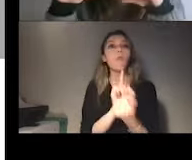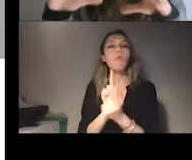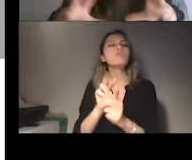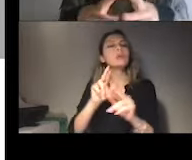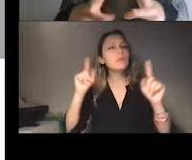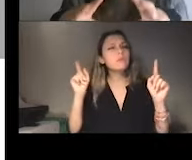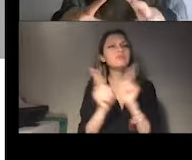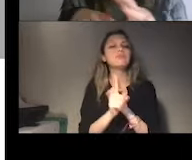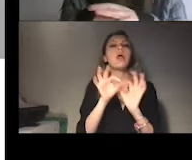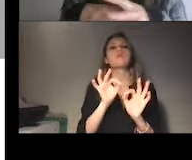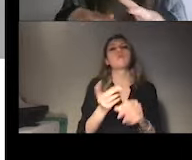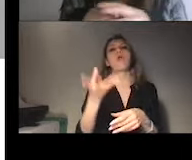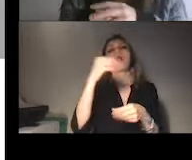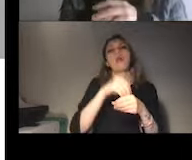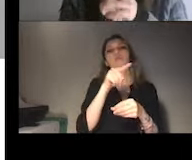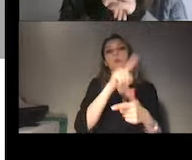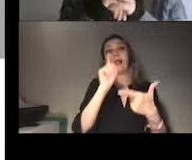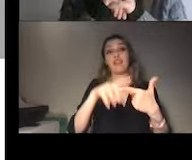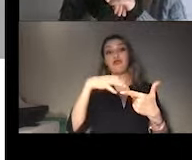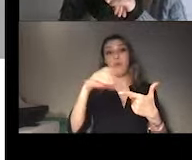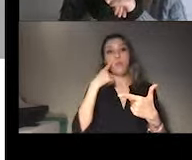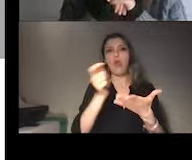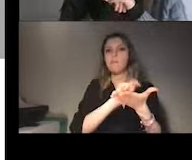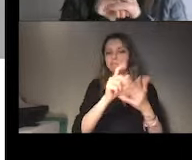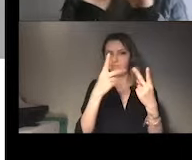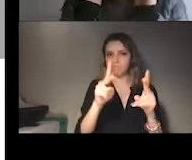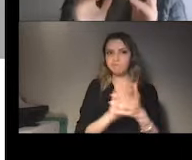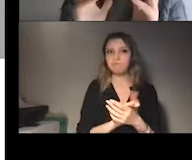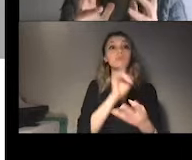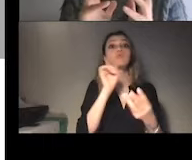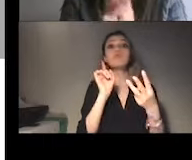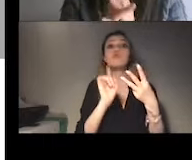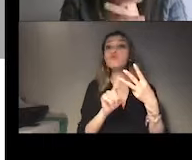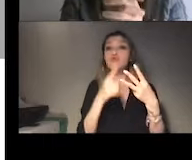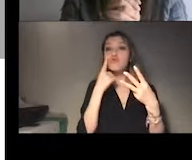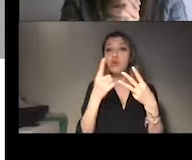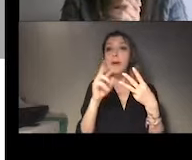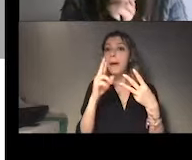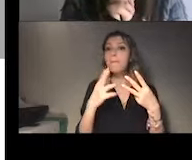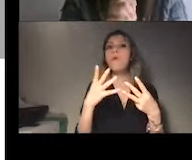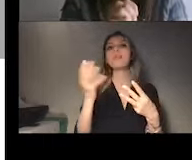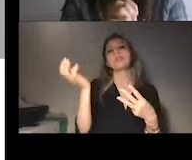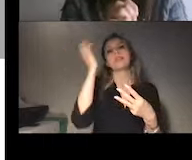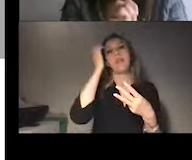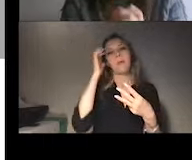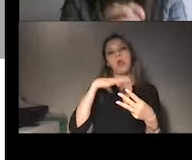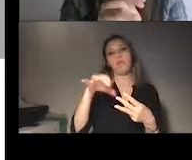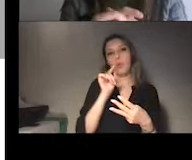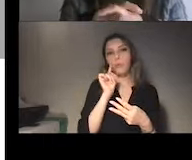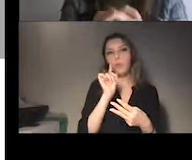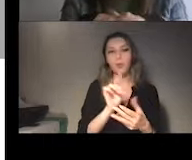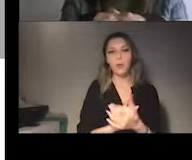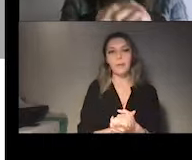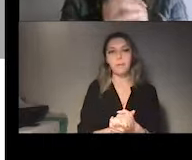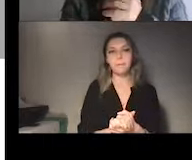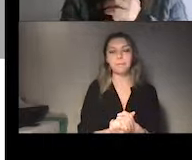that the narrative, the main part of your report, really needs to focus on the analysis of